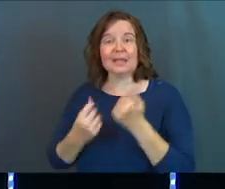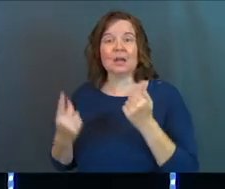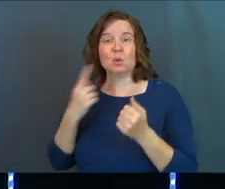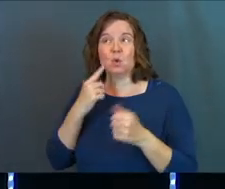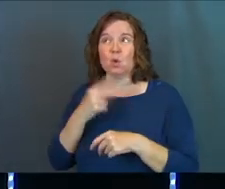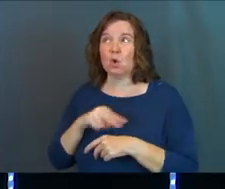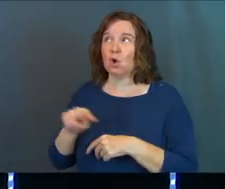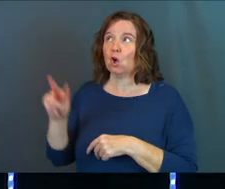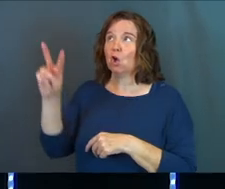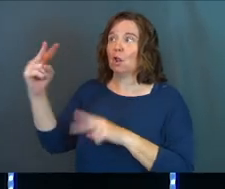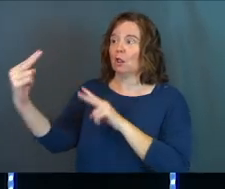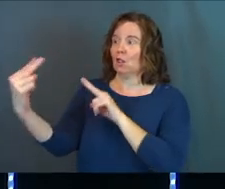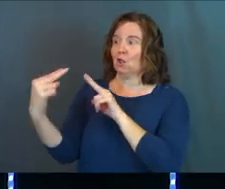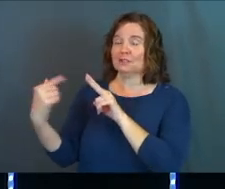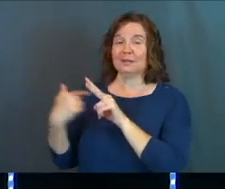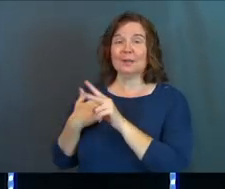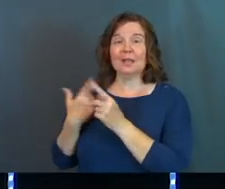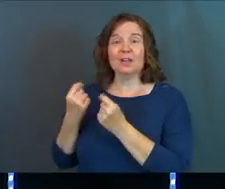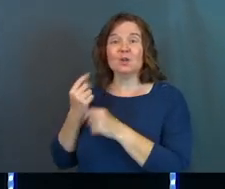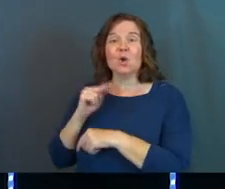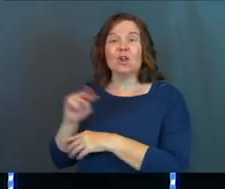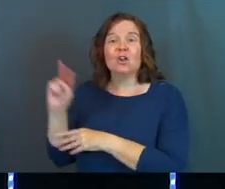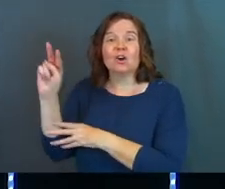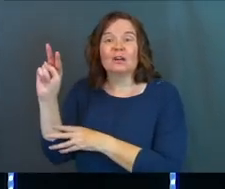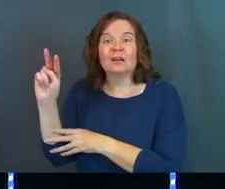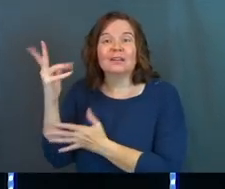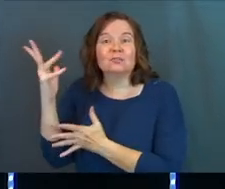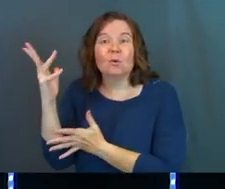anybody looks at me. All they got to do is look.